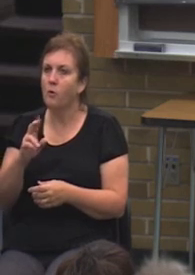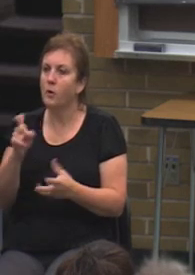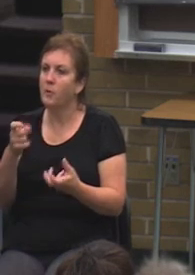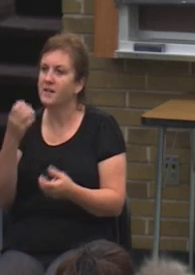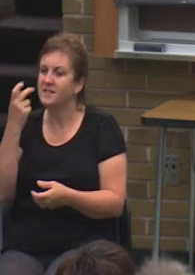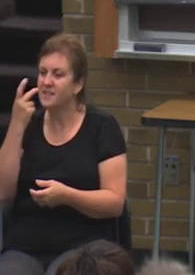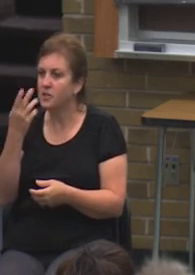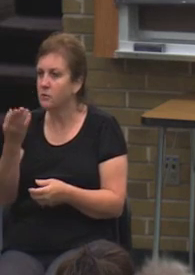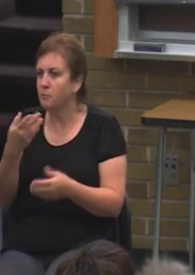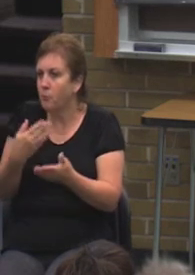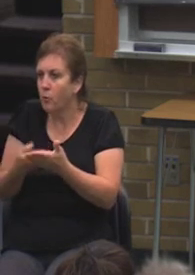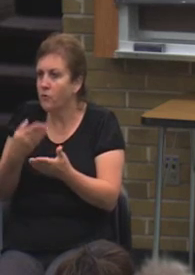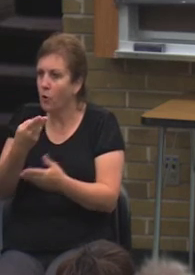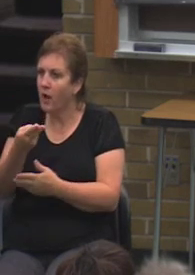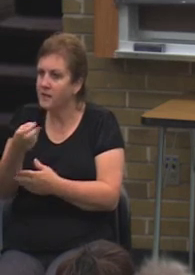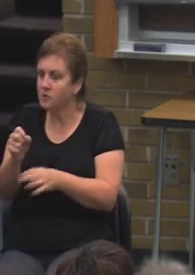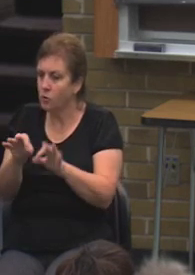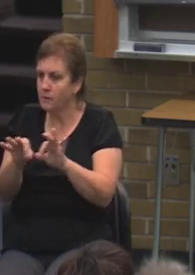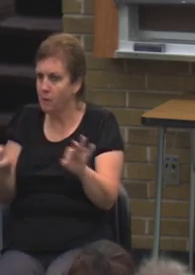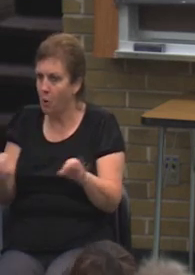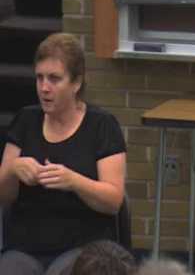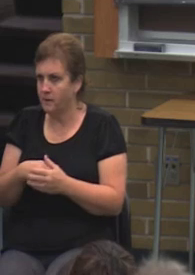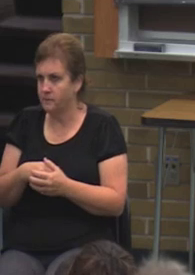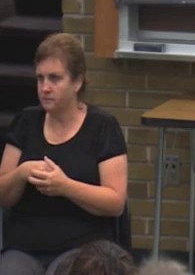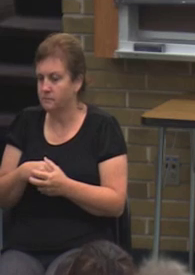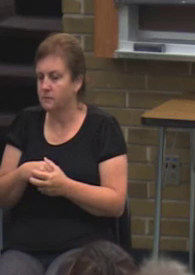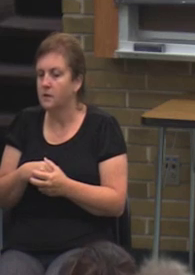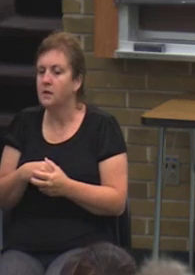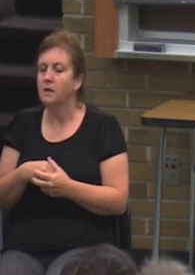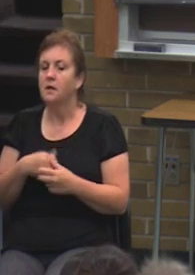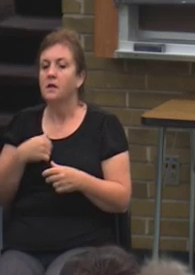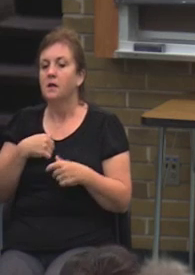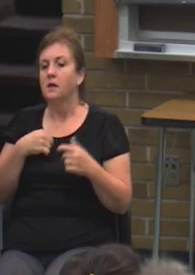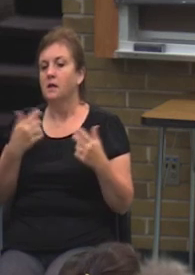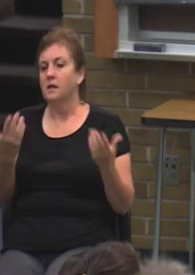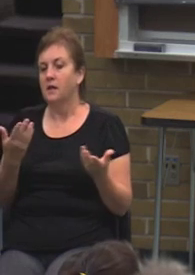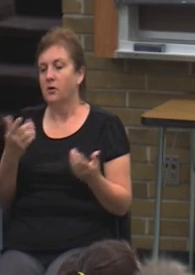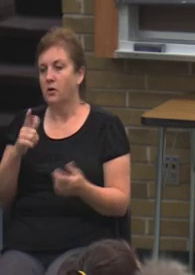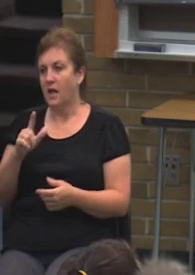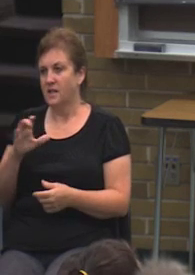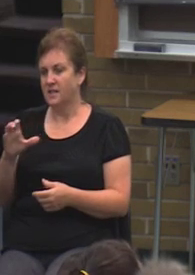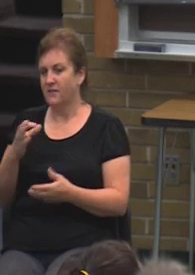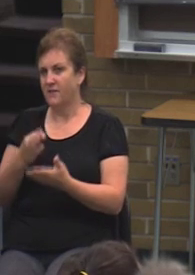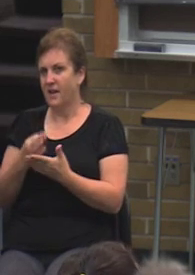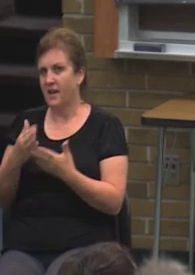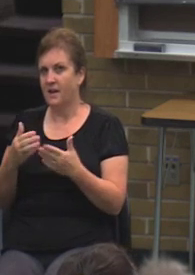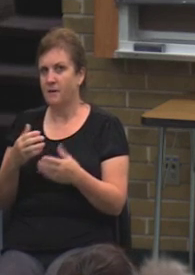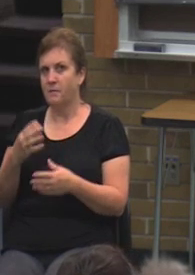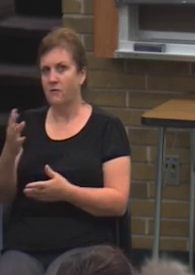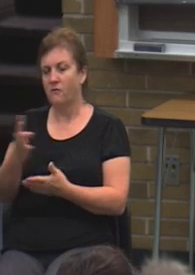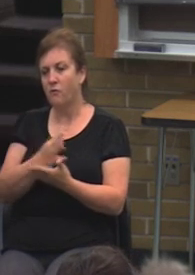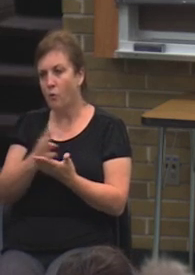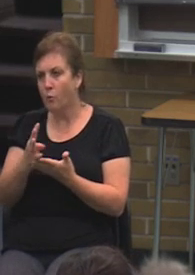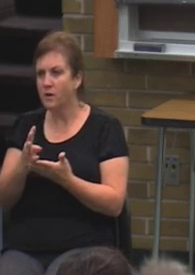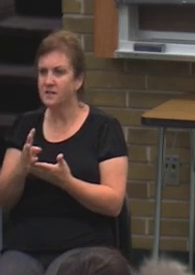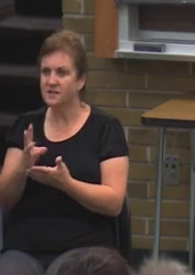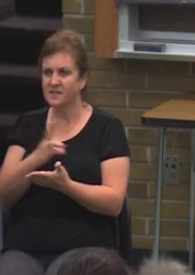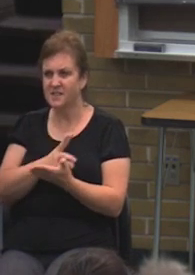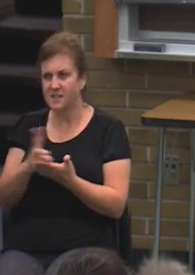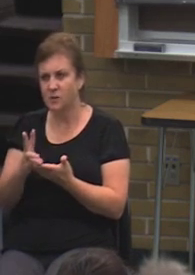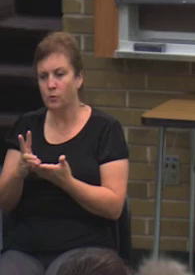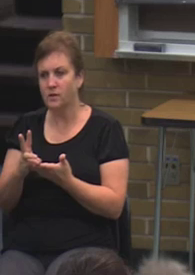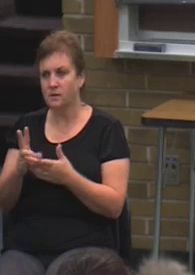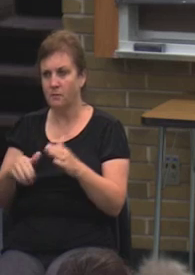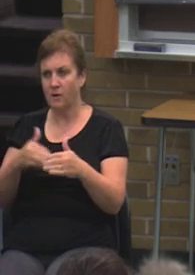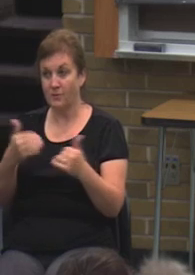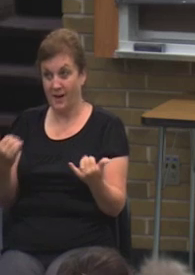diploma or some of the other things, on the average, for us to process documents here at LCC Financial Aid, it's approximately four to six weeks this particular